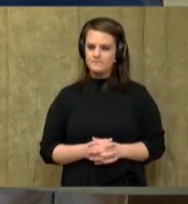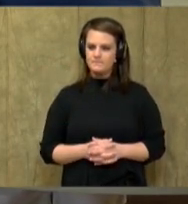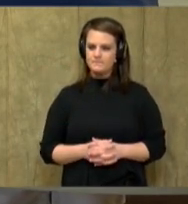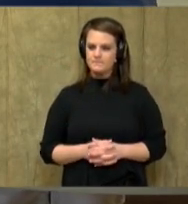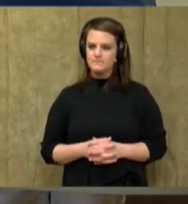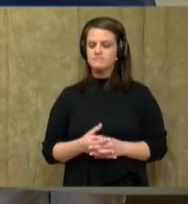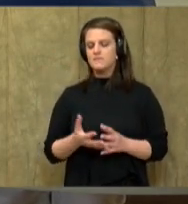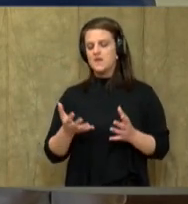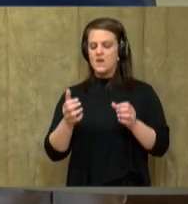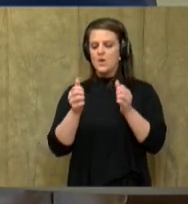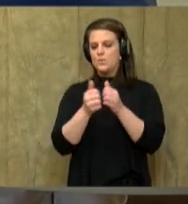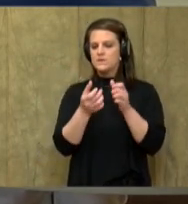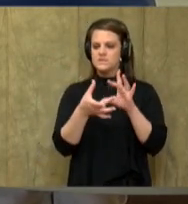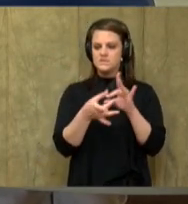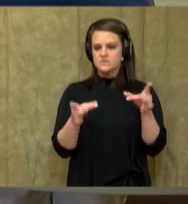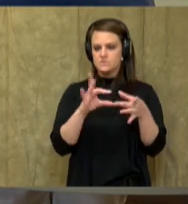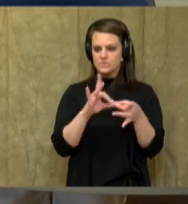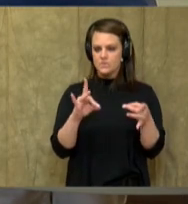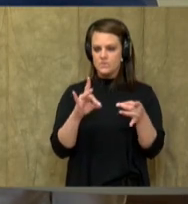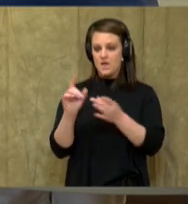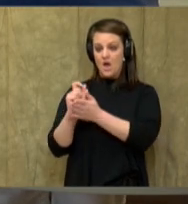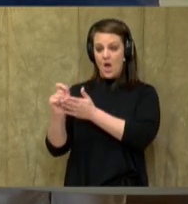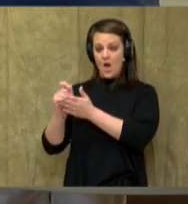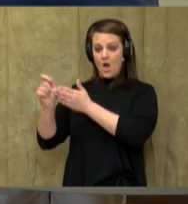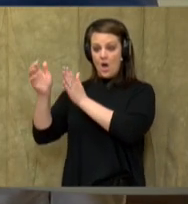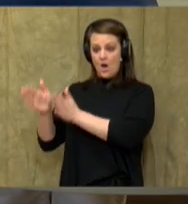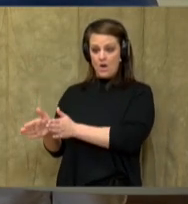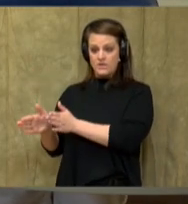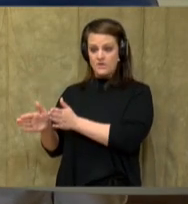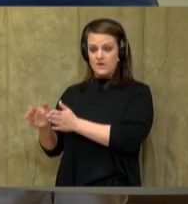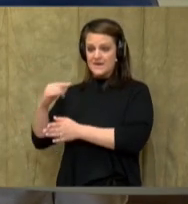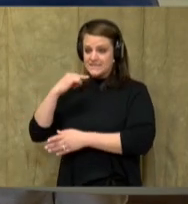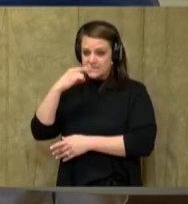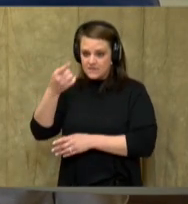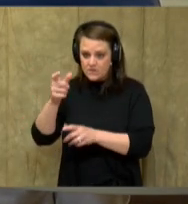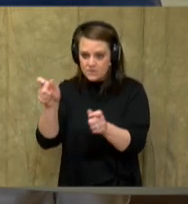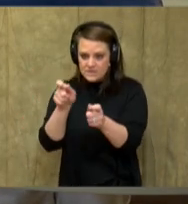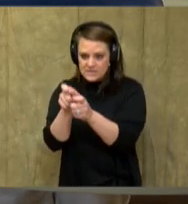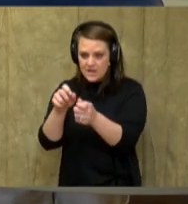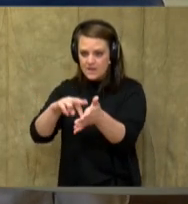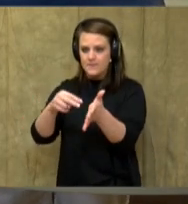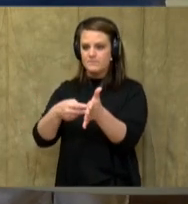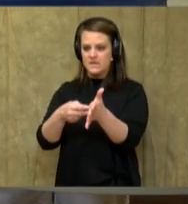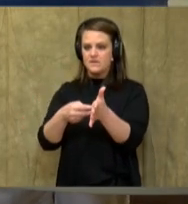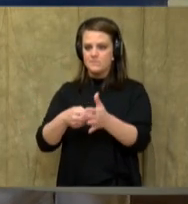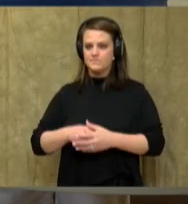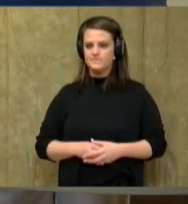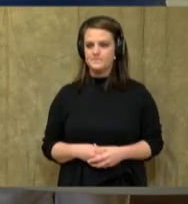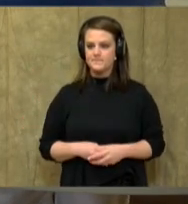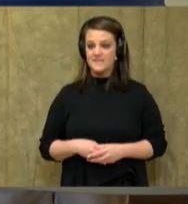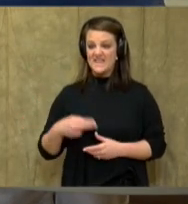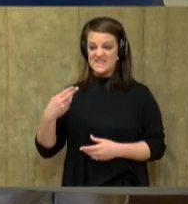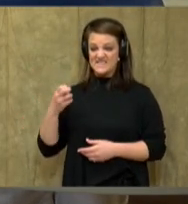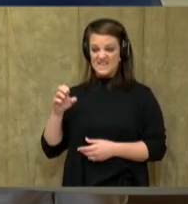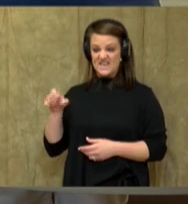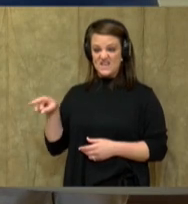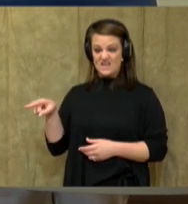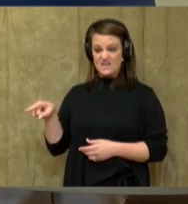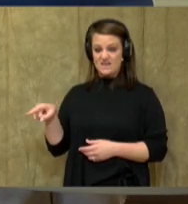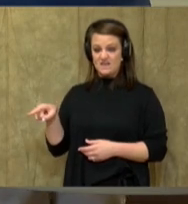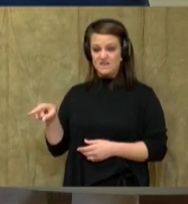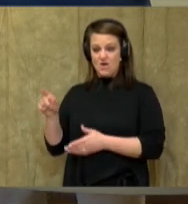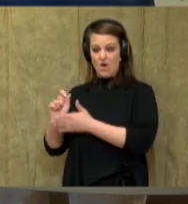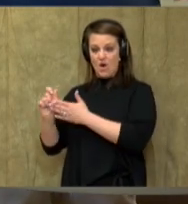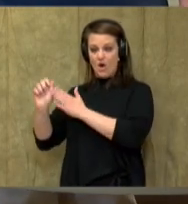this case, the author is actually telling us what the word cultivate means. Because he does not want